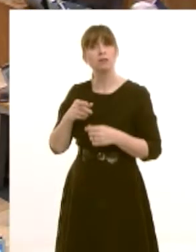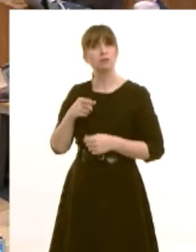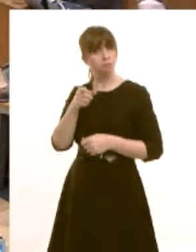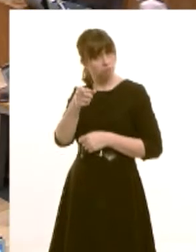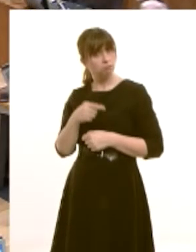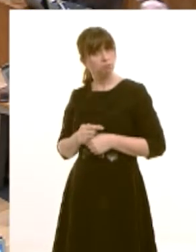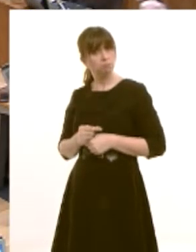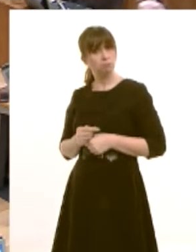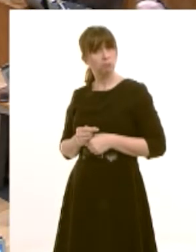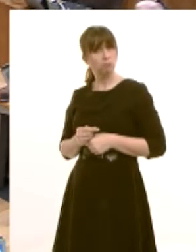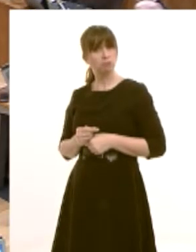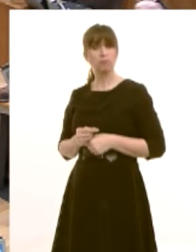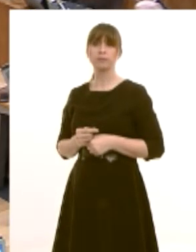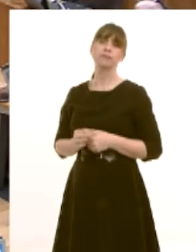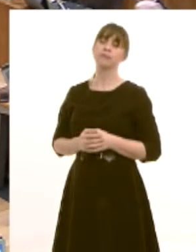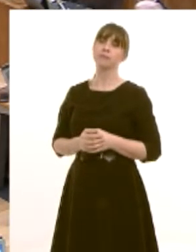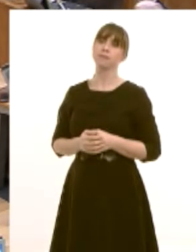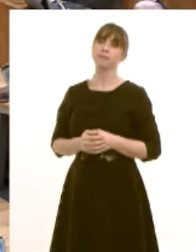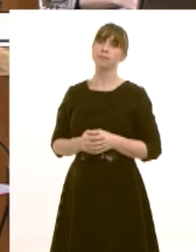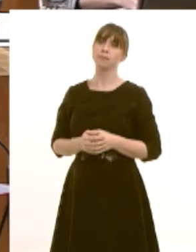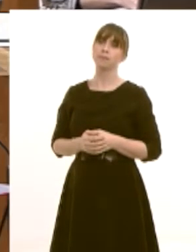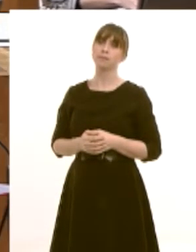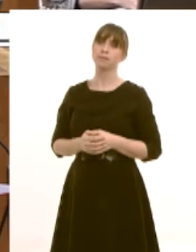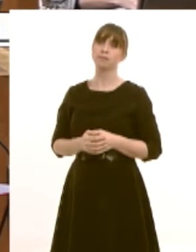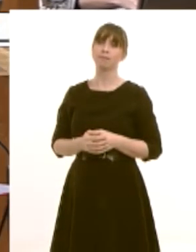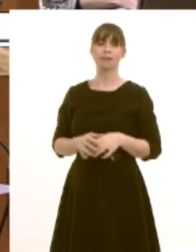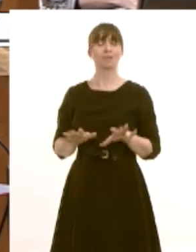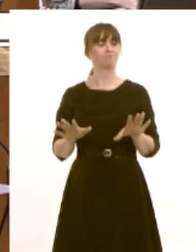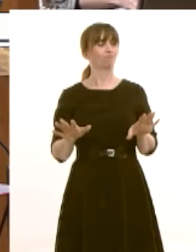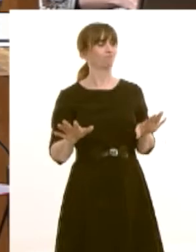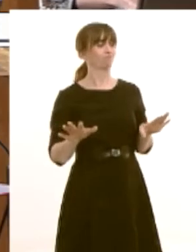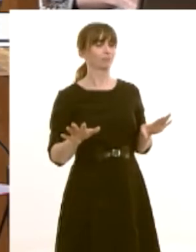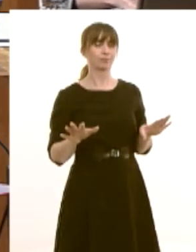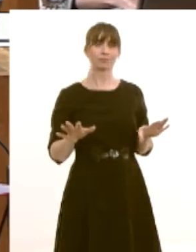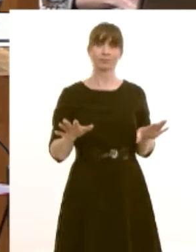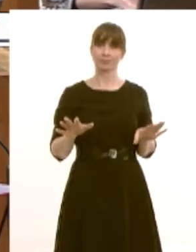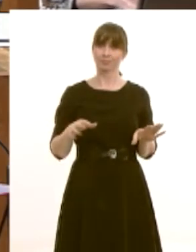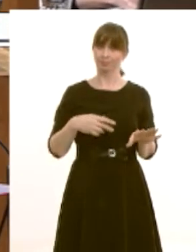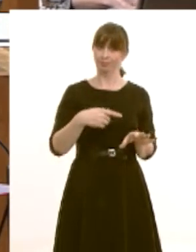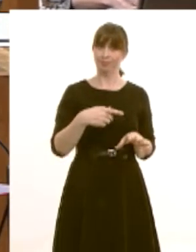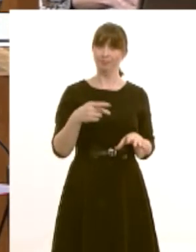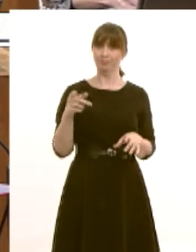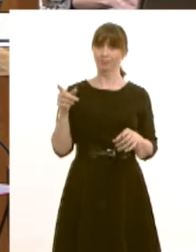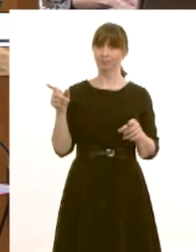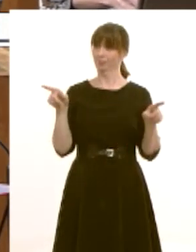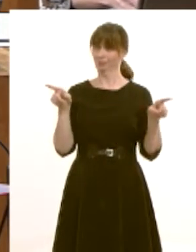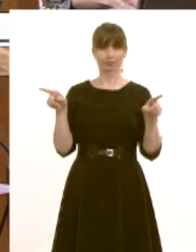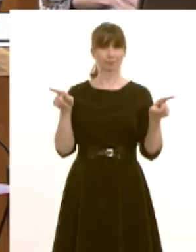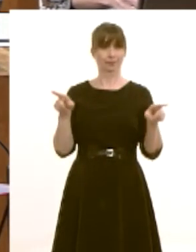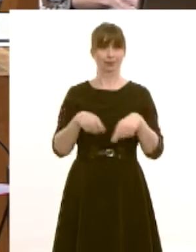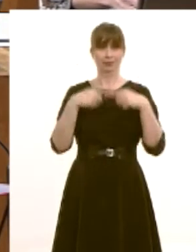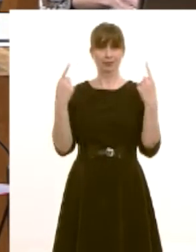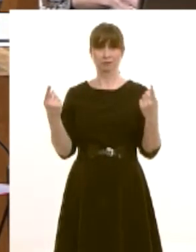well i mean i i'll let other people judge the contrast between the leader of opposition the leader of plai camry but uh